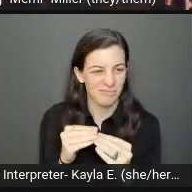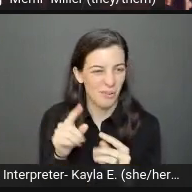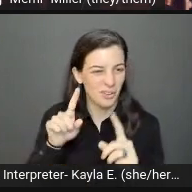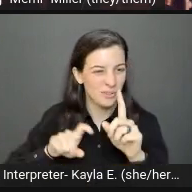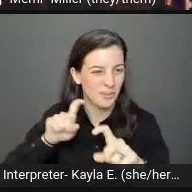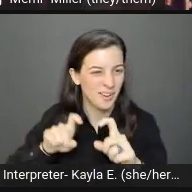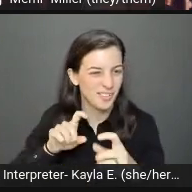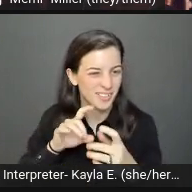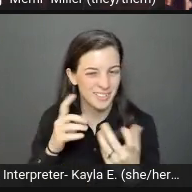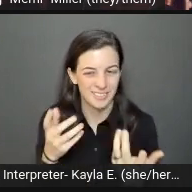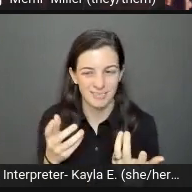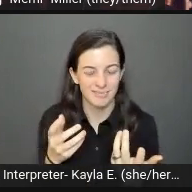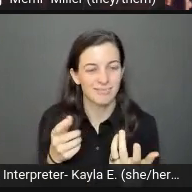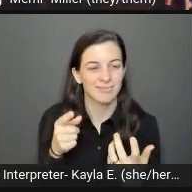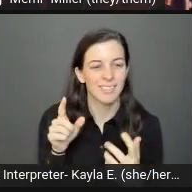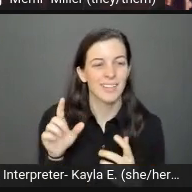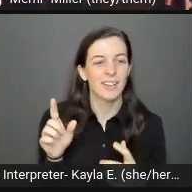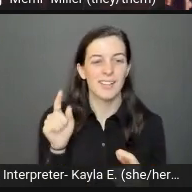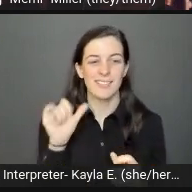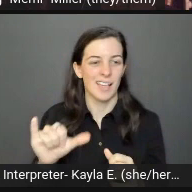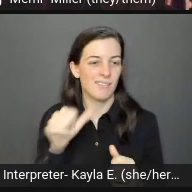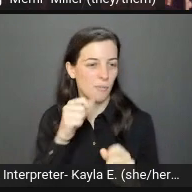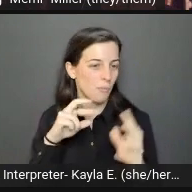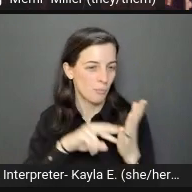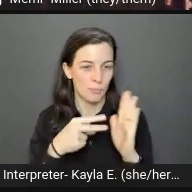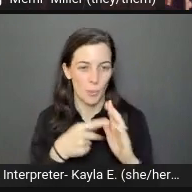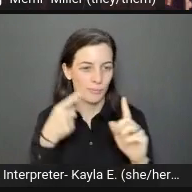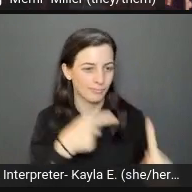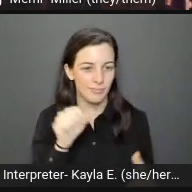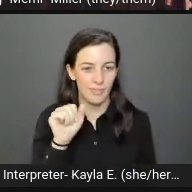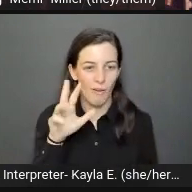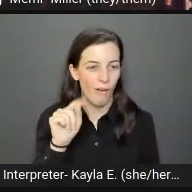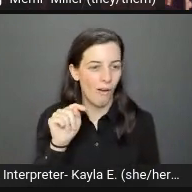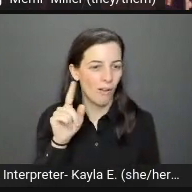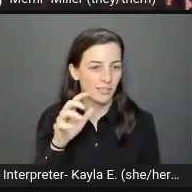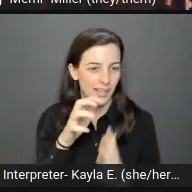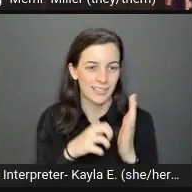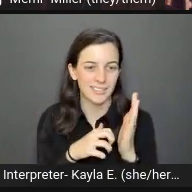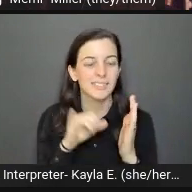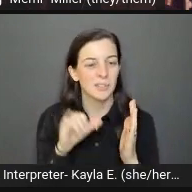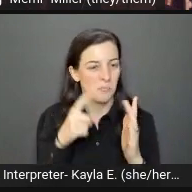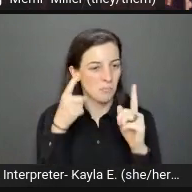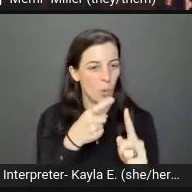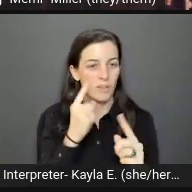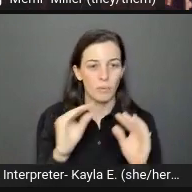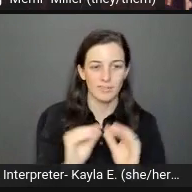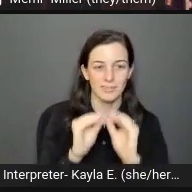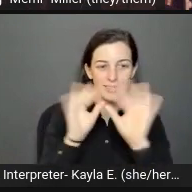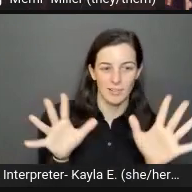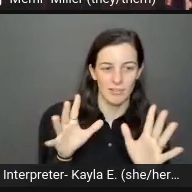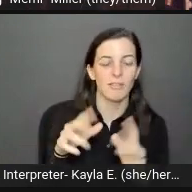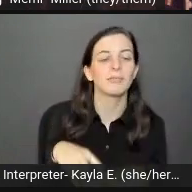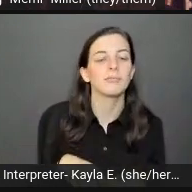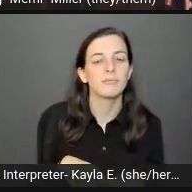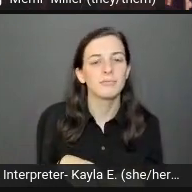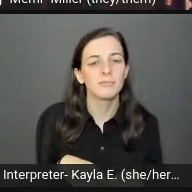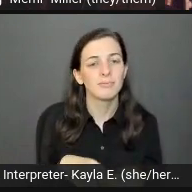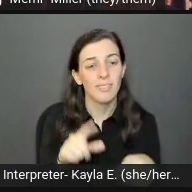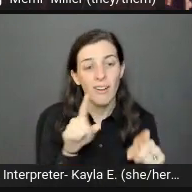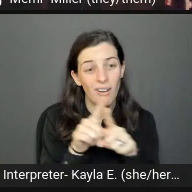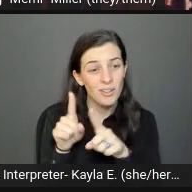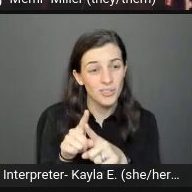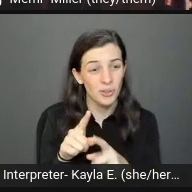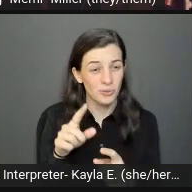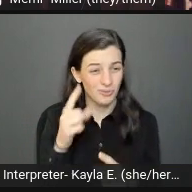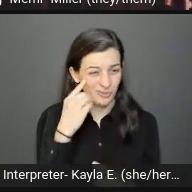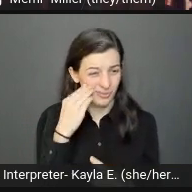answering questions and not creating more. Think of the image as an independent entity and also try to avoid special characters like